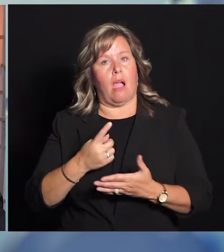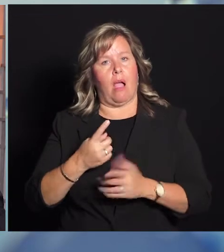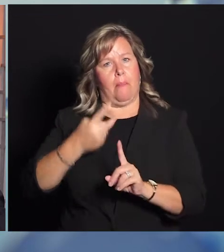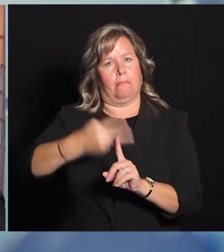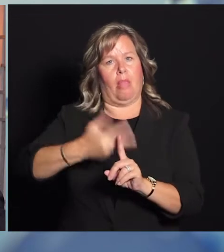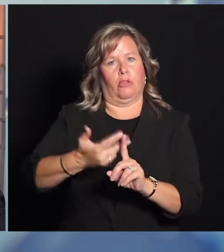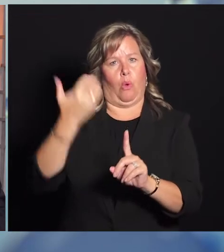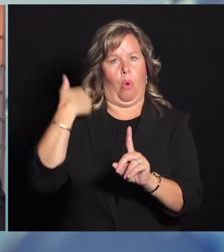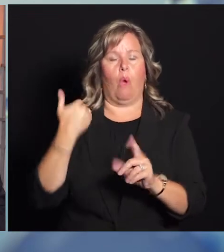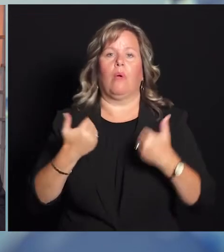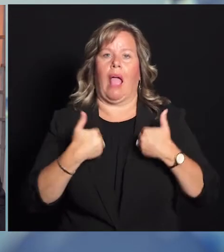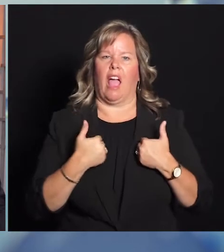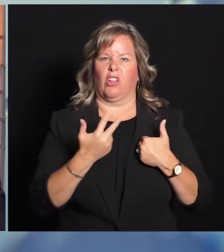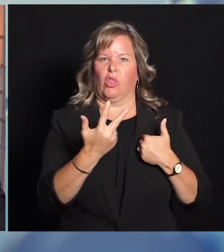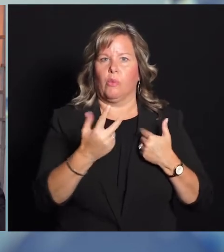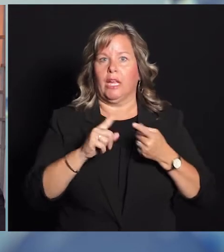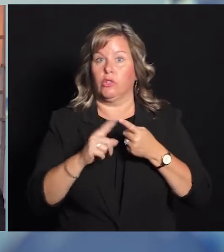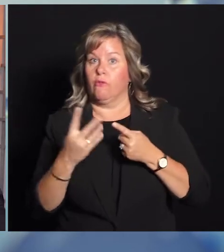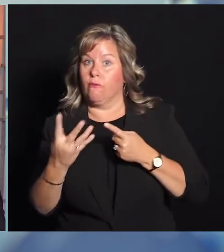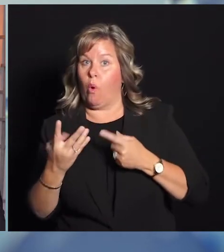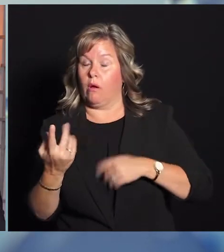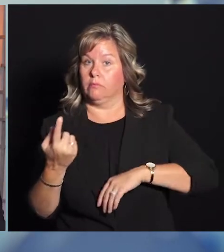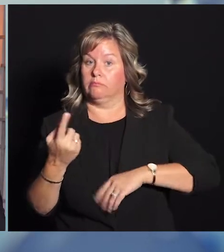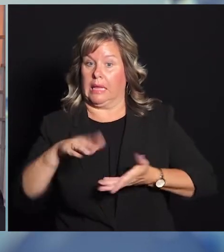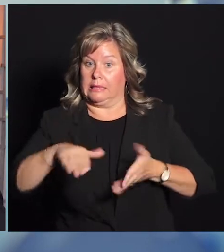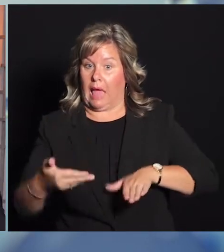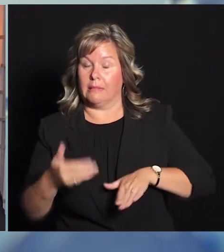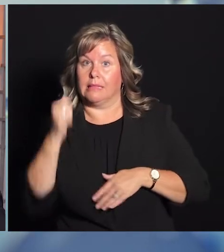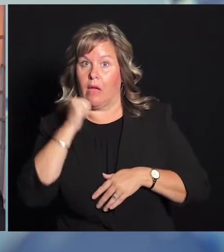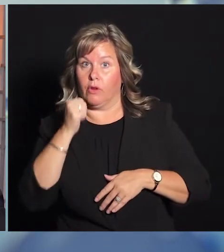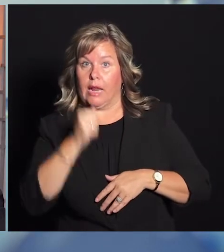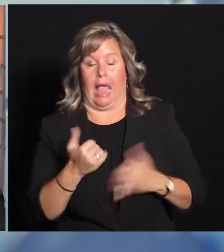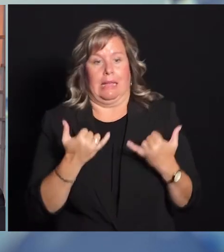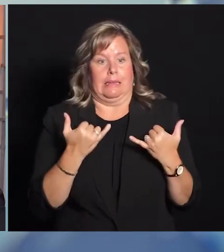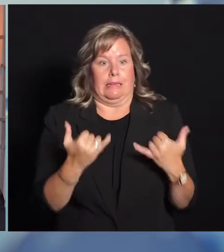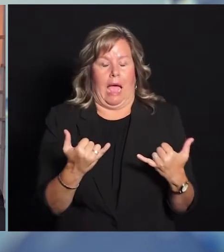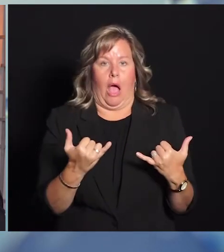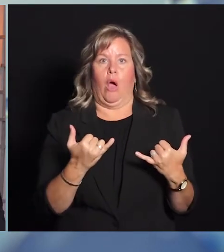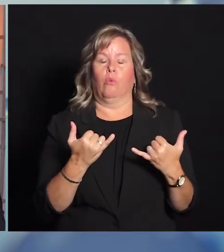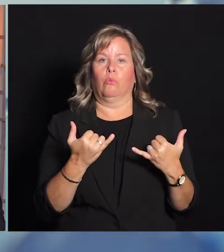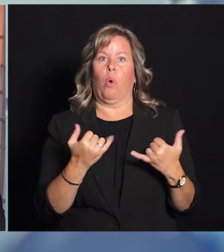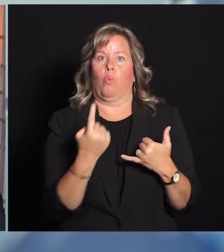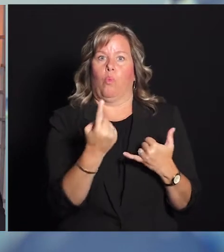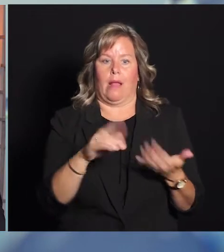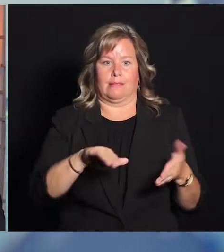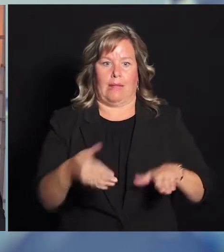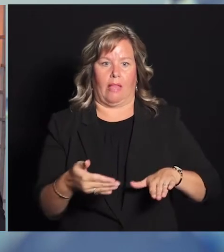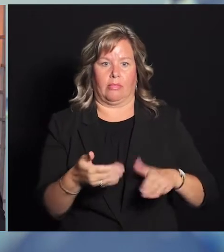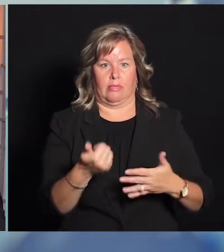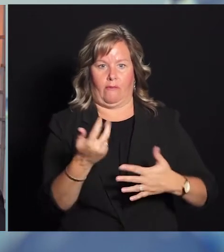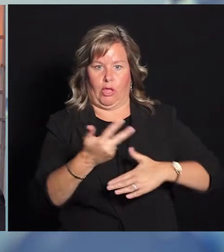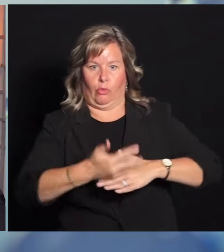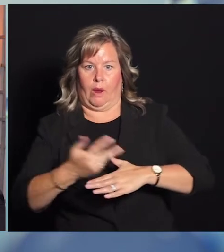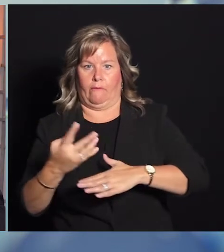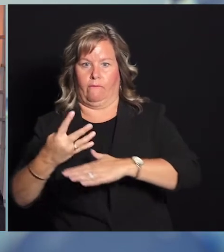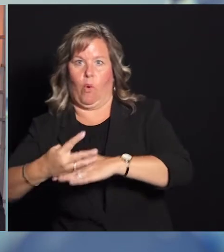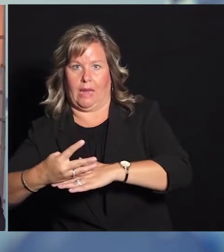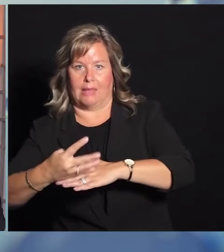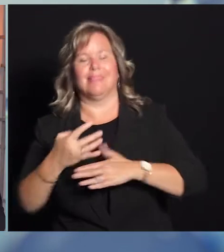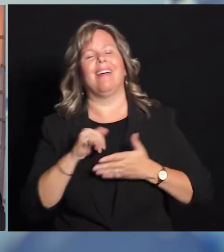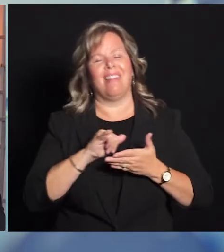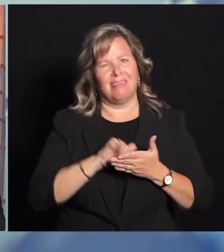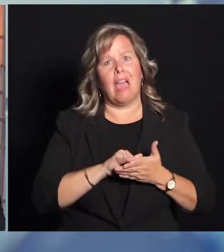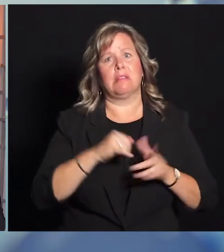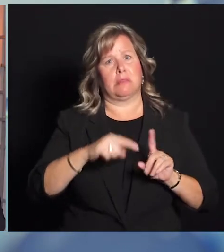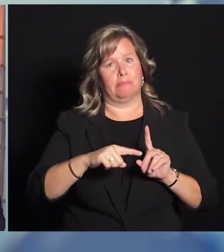at the peak of our deaths, we were seeing three to four deaths every day. And now we're seeing one death every three to four days. So